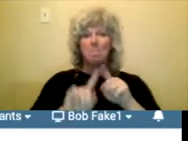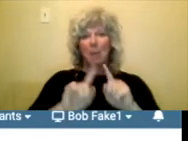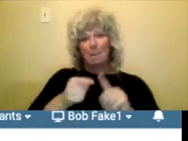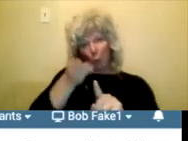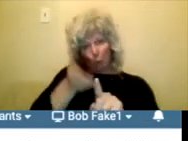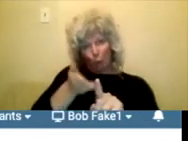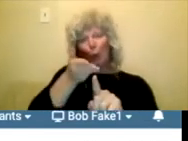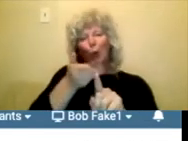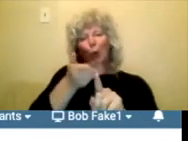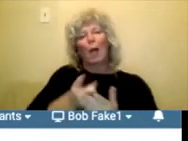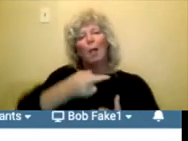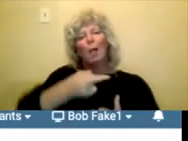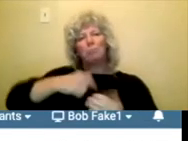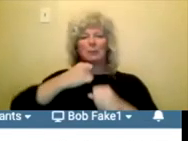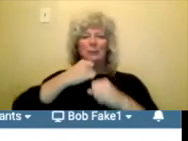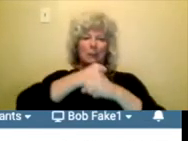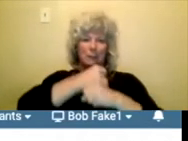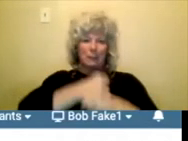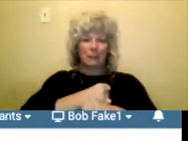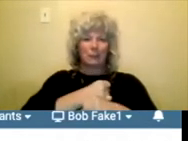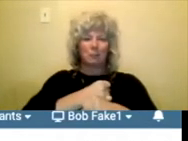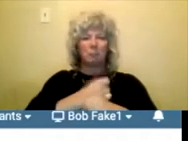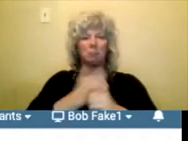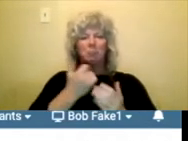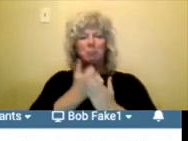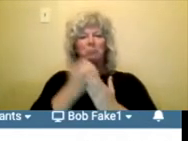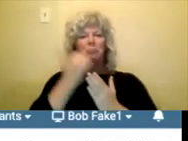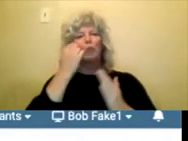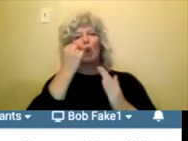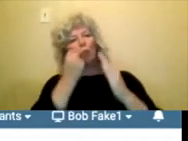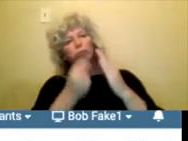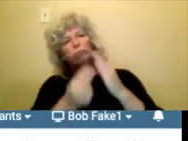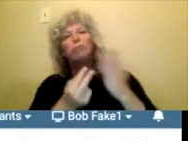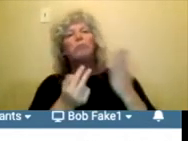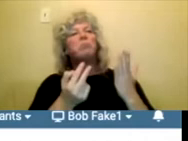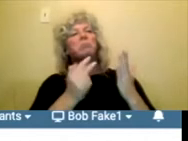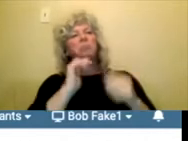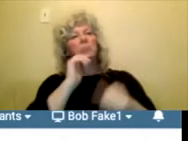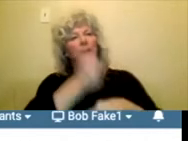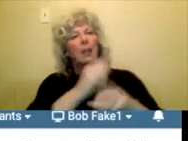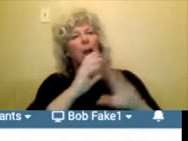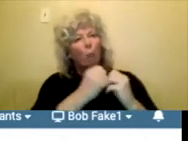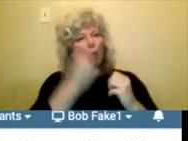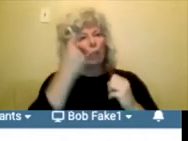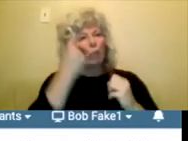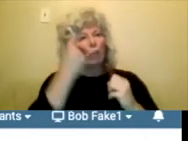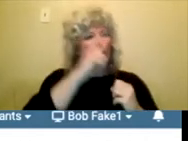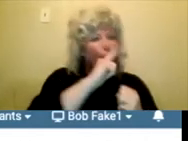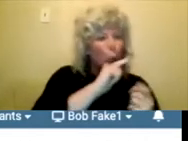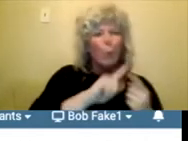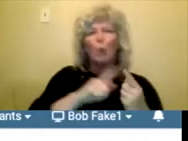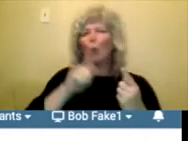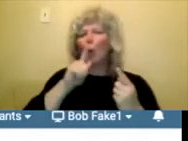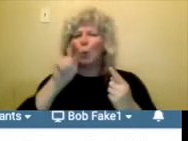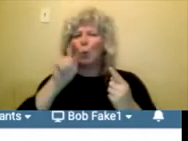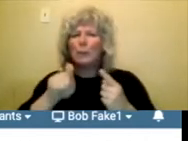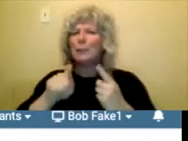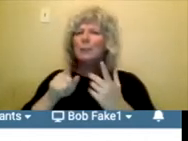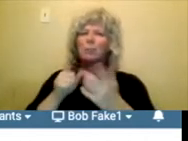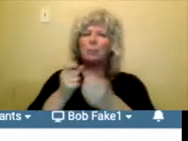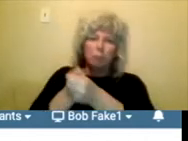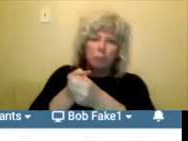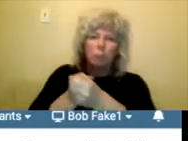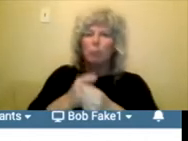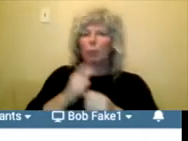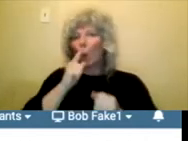any like support the community basically and knowing who is actually accessing our